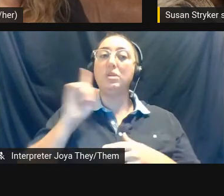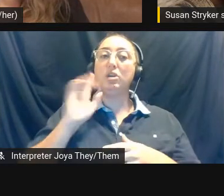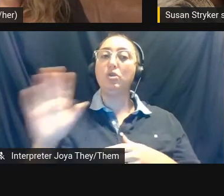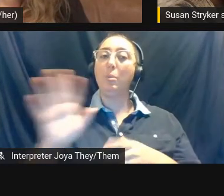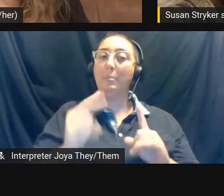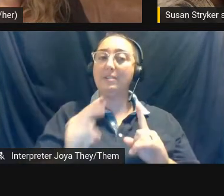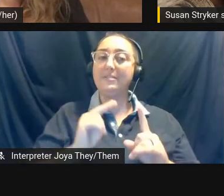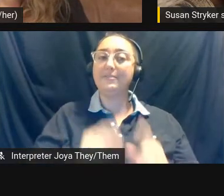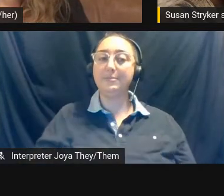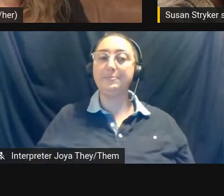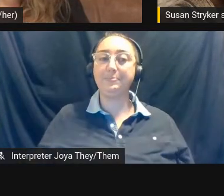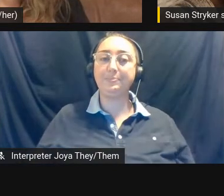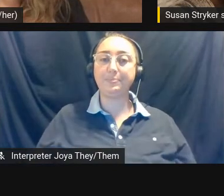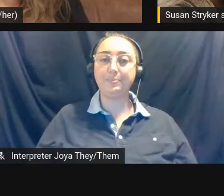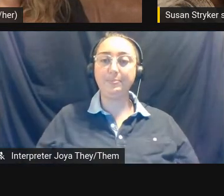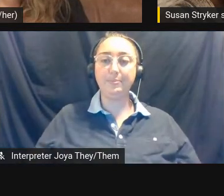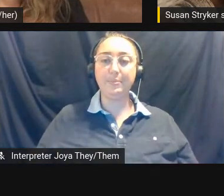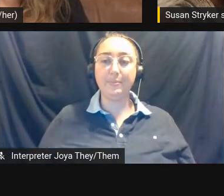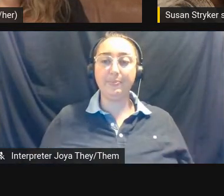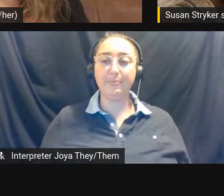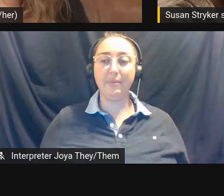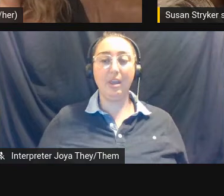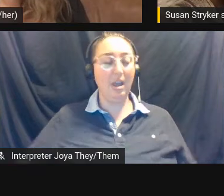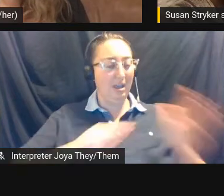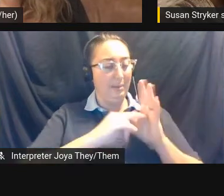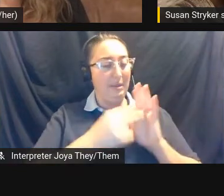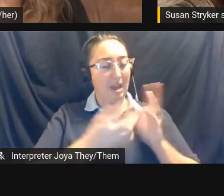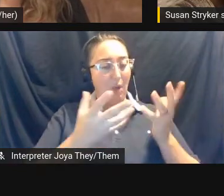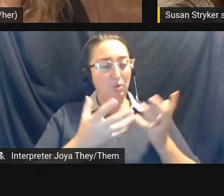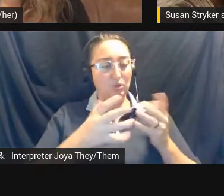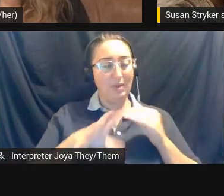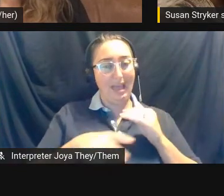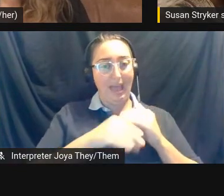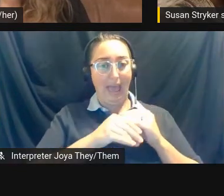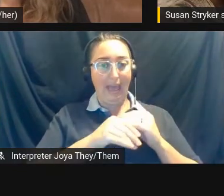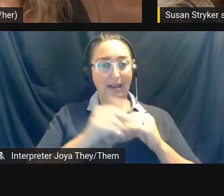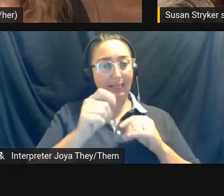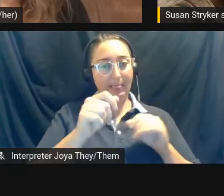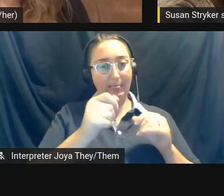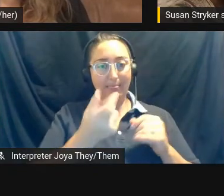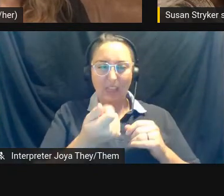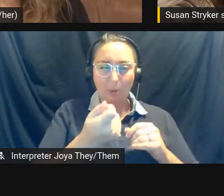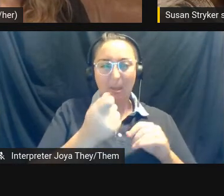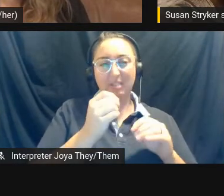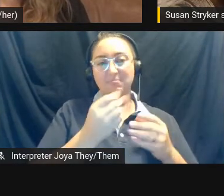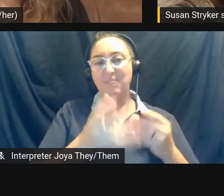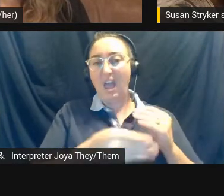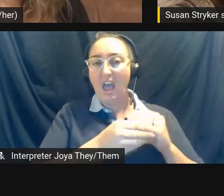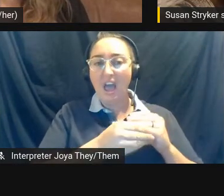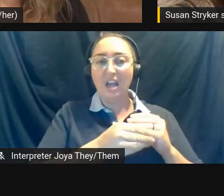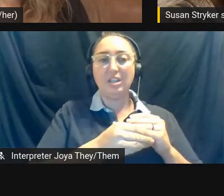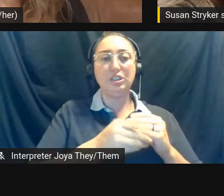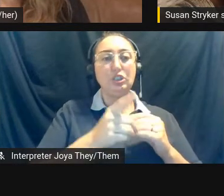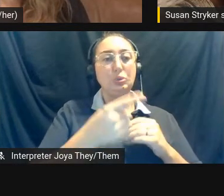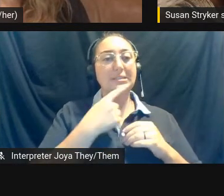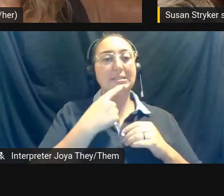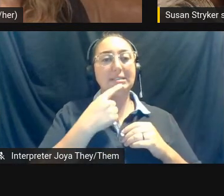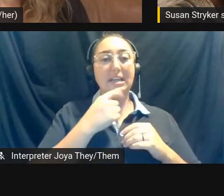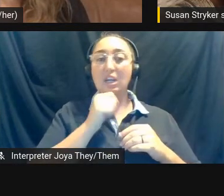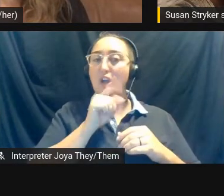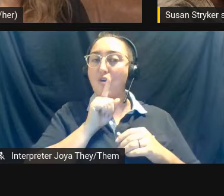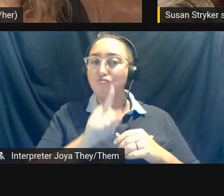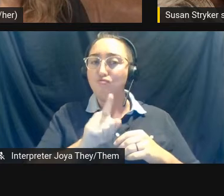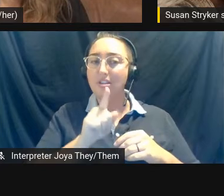I mean, I wanted to kind of pepper in Chelsea. I know you were saying irresponsible,